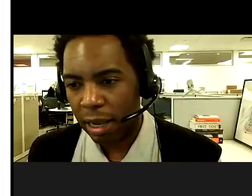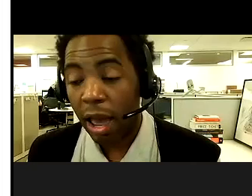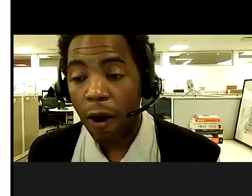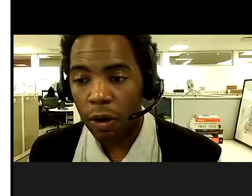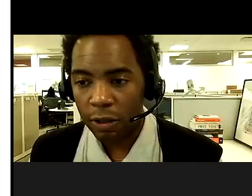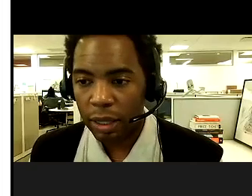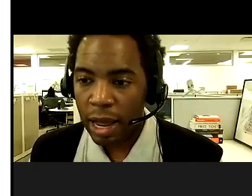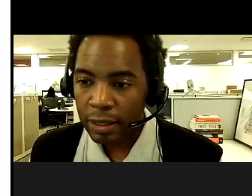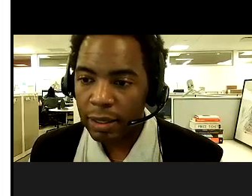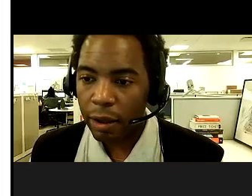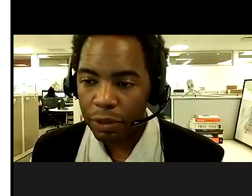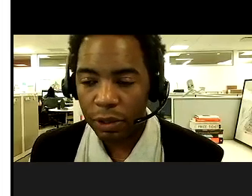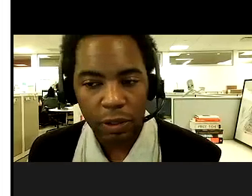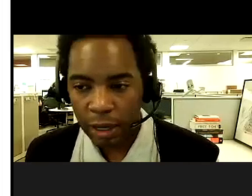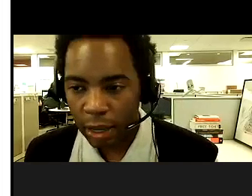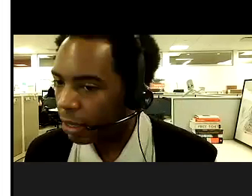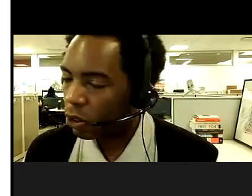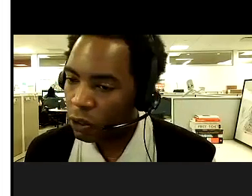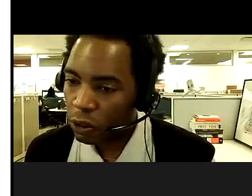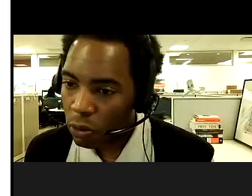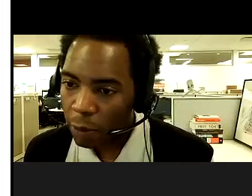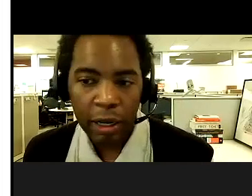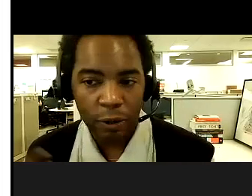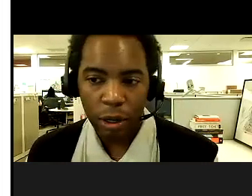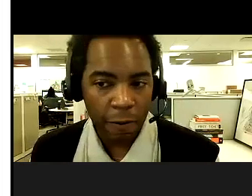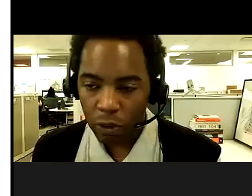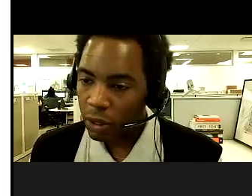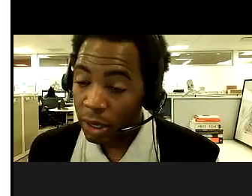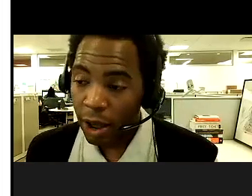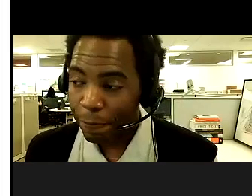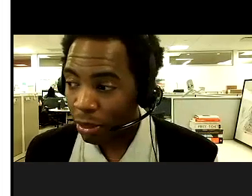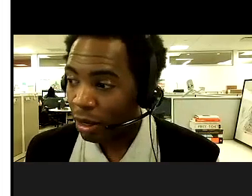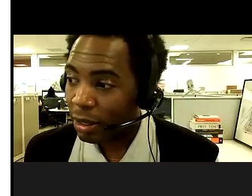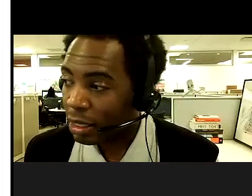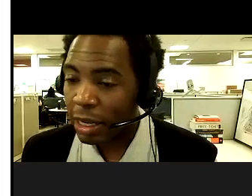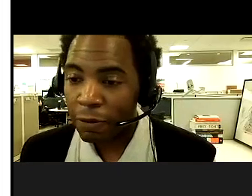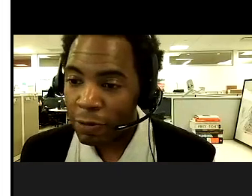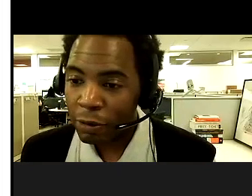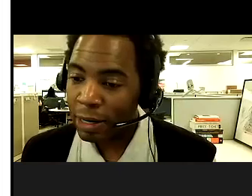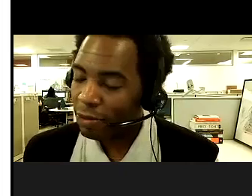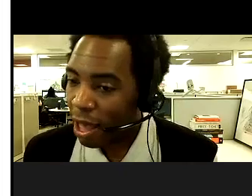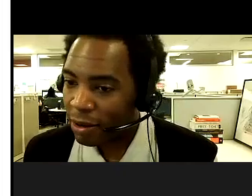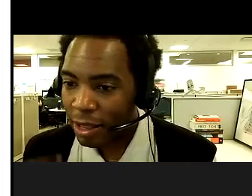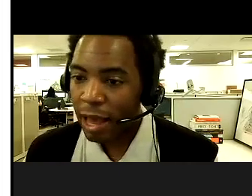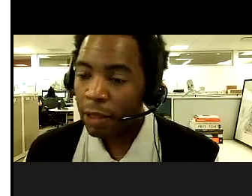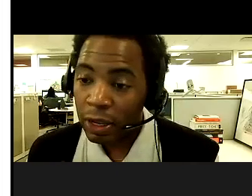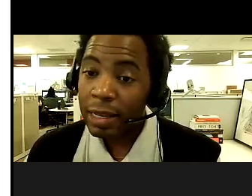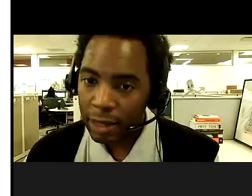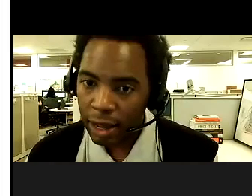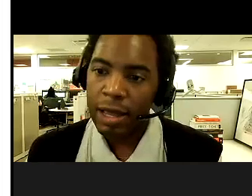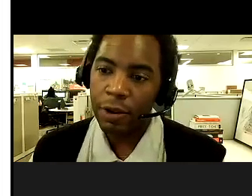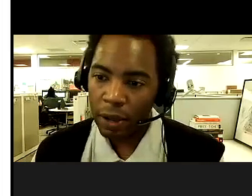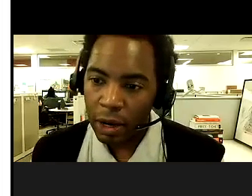sure exactly how long it's been lasting, uh, but this is, again, this is a new outbreak. It's been around for, um, it seems like forever, but not that, not that